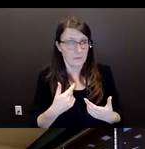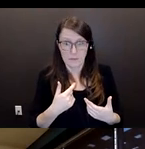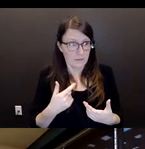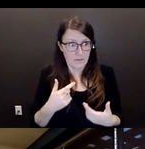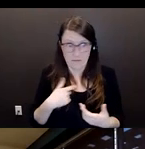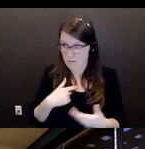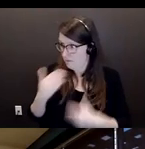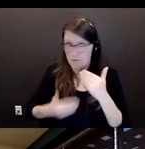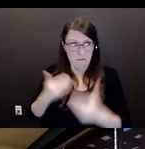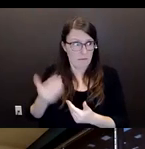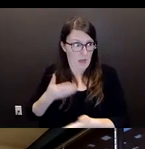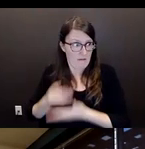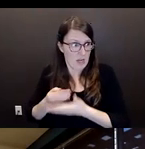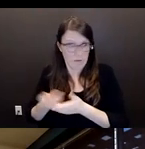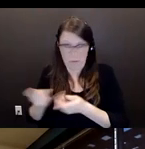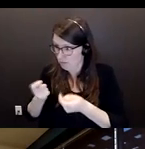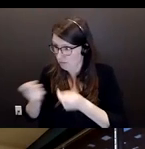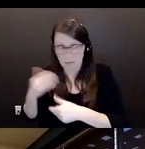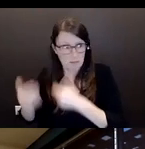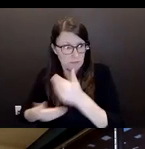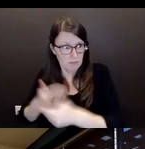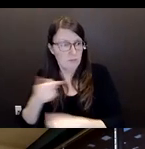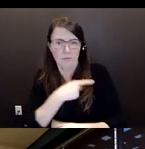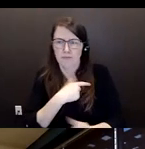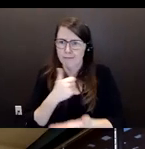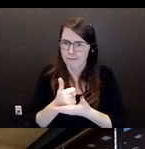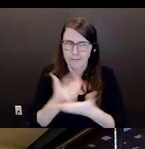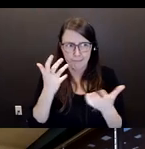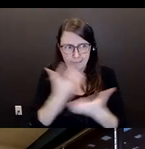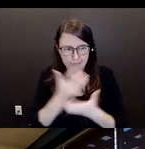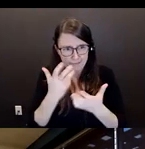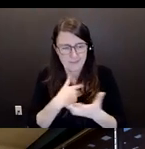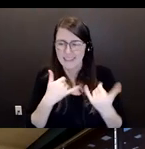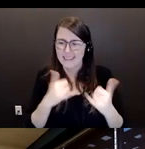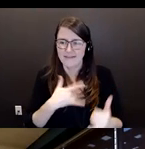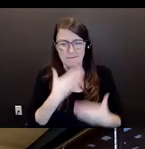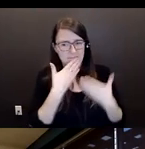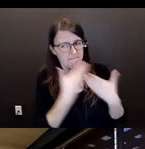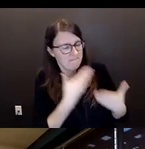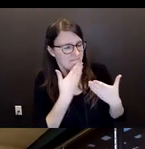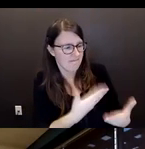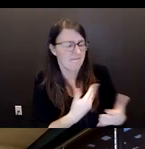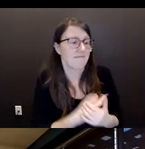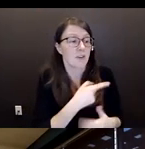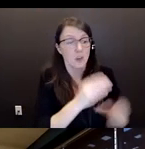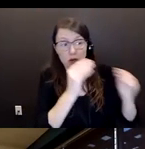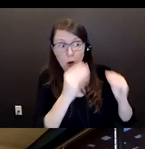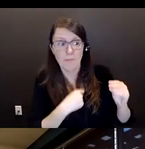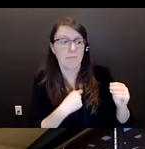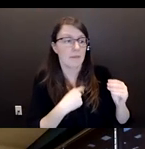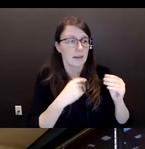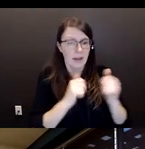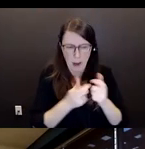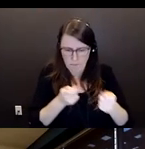and everything like that. And I really thank her for that to this day, because it was very helpful. The things that she taught me growing up